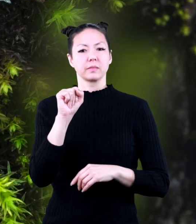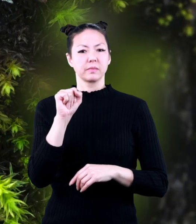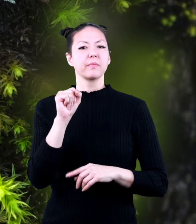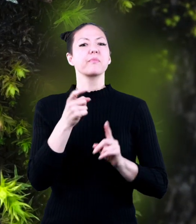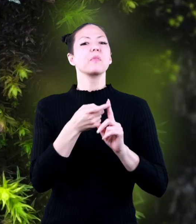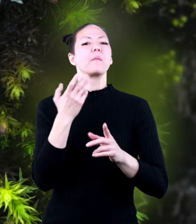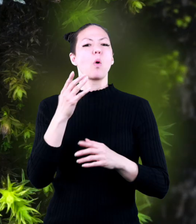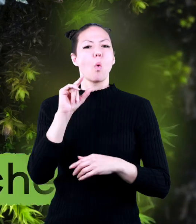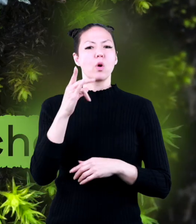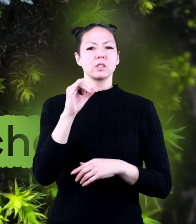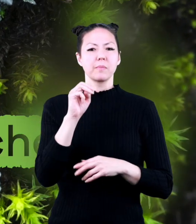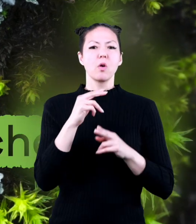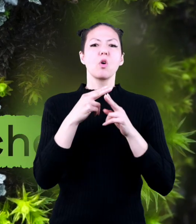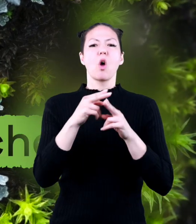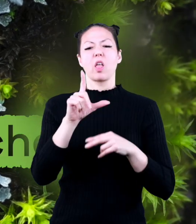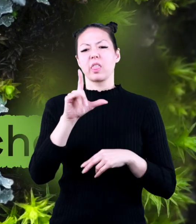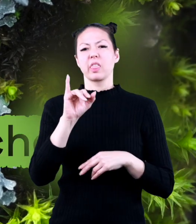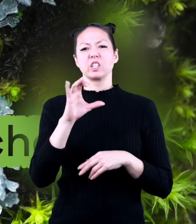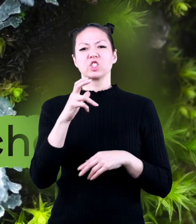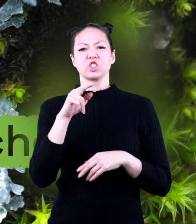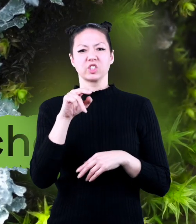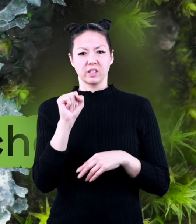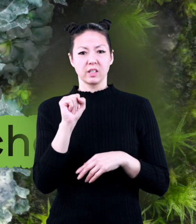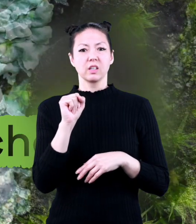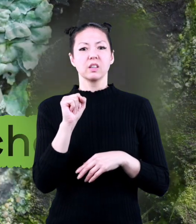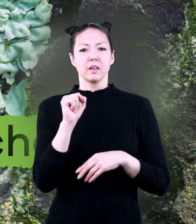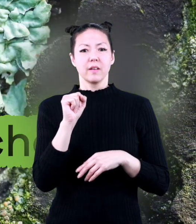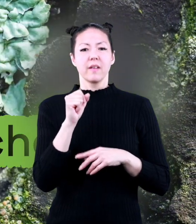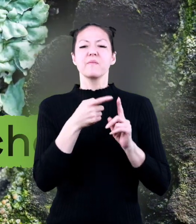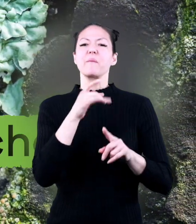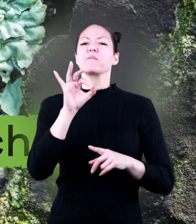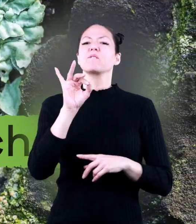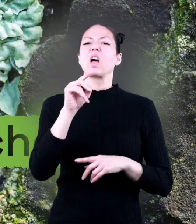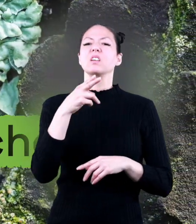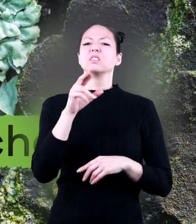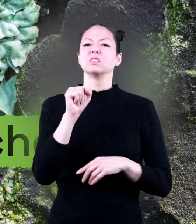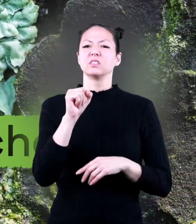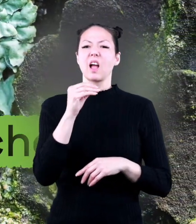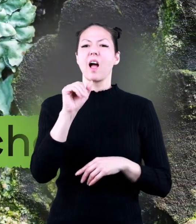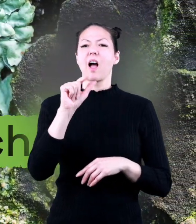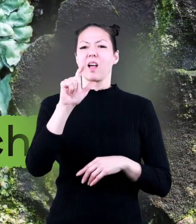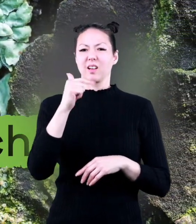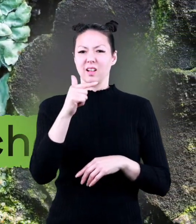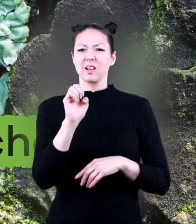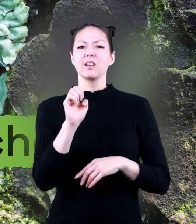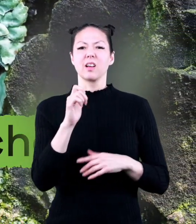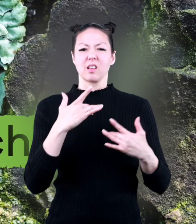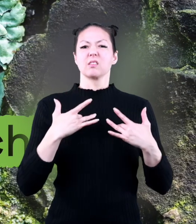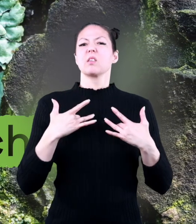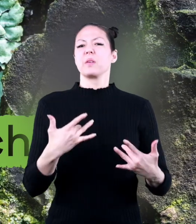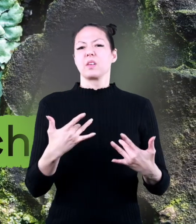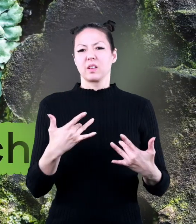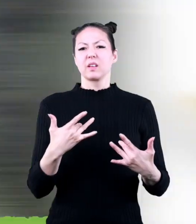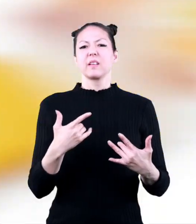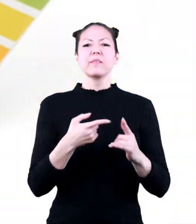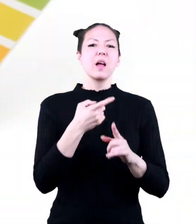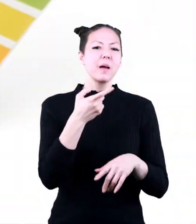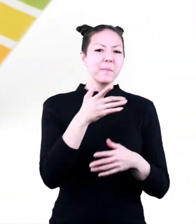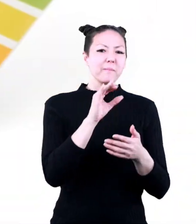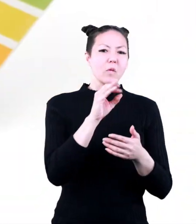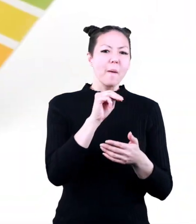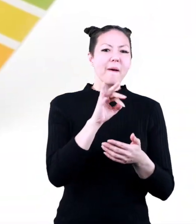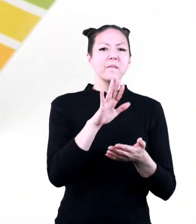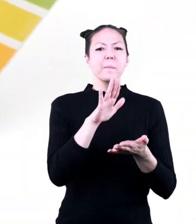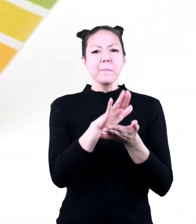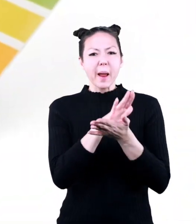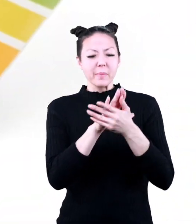litmus is made from organisms called lichens which come from fungus and algae and are usually found in